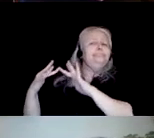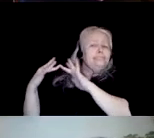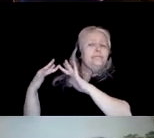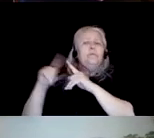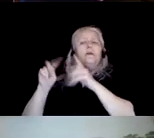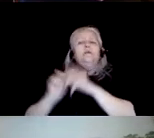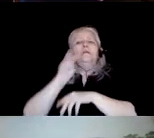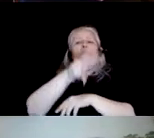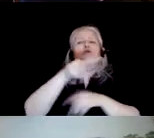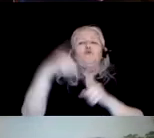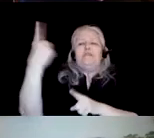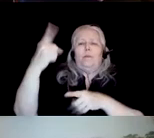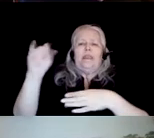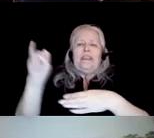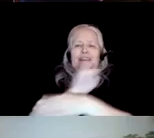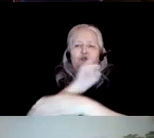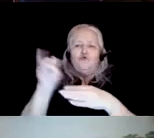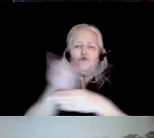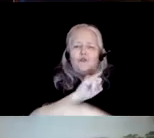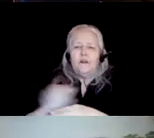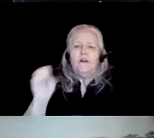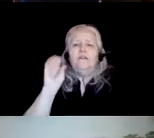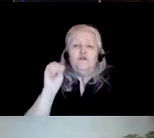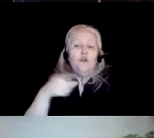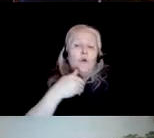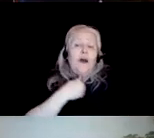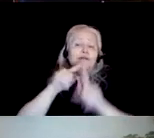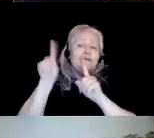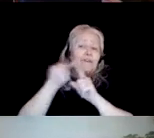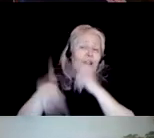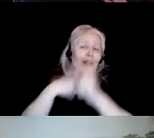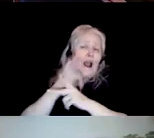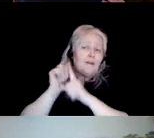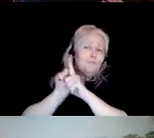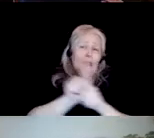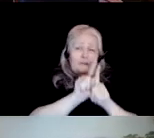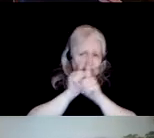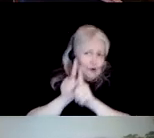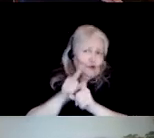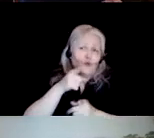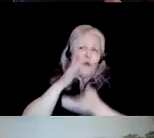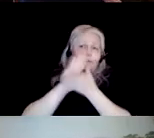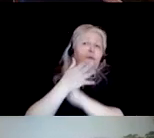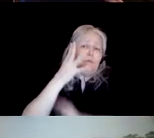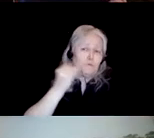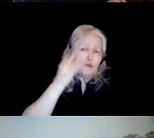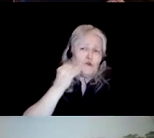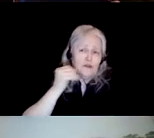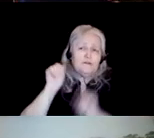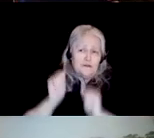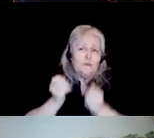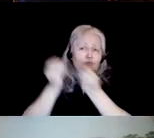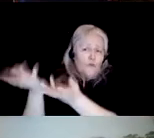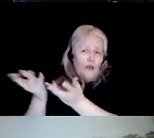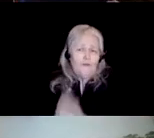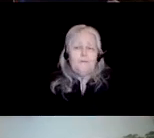industry so there isn't just one type of mentorship and networking that you know how to provide. And you can even change